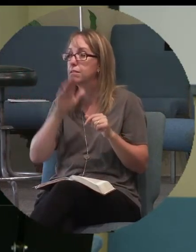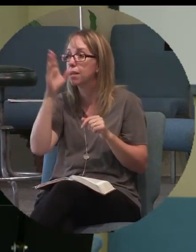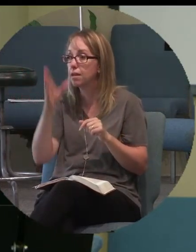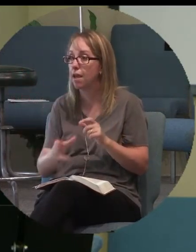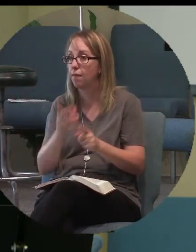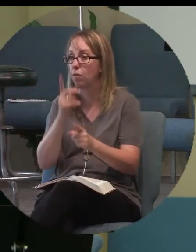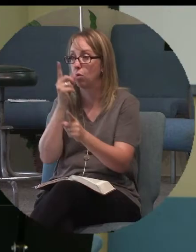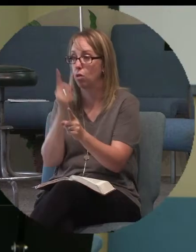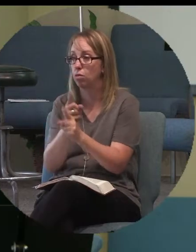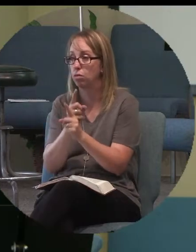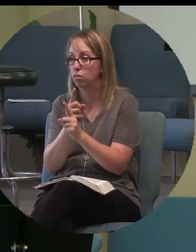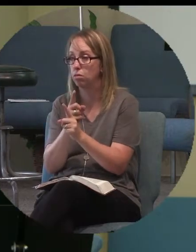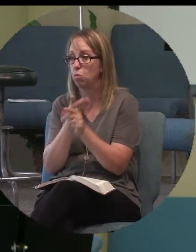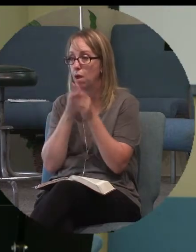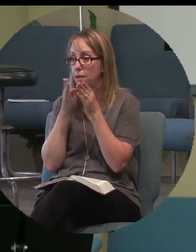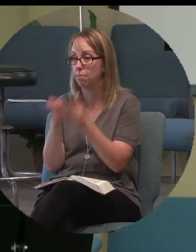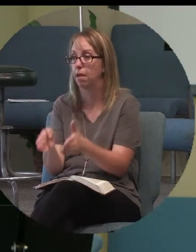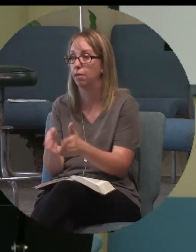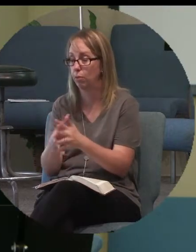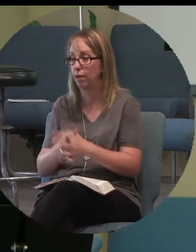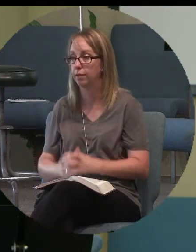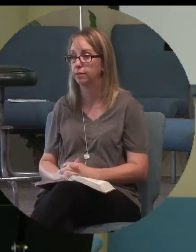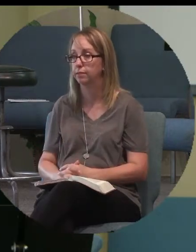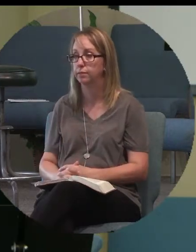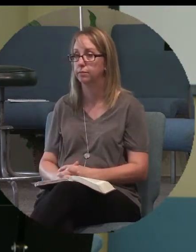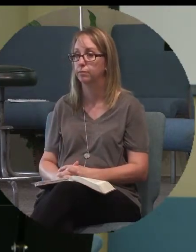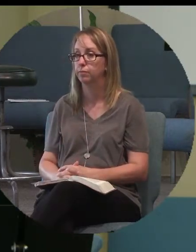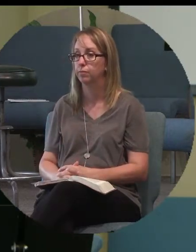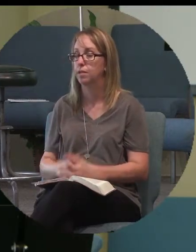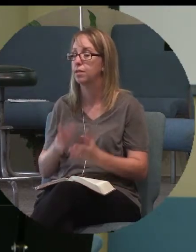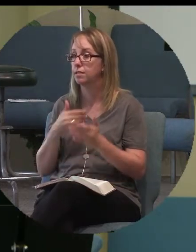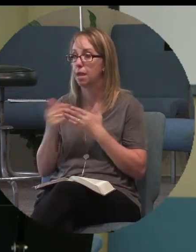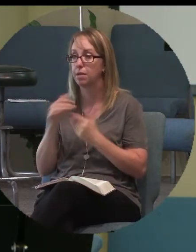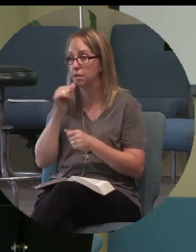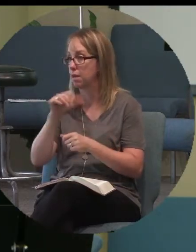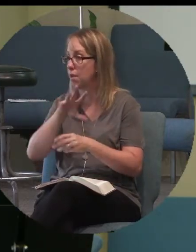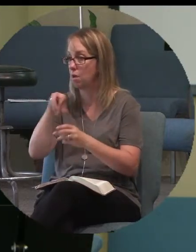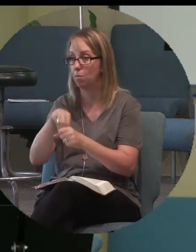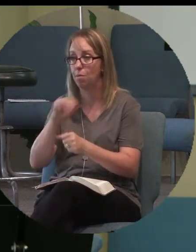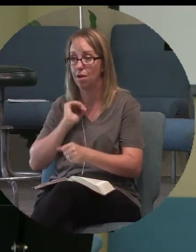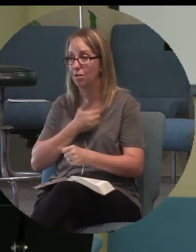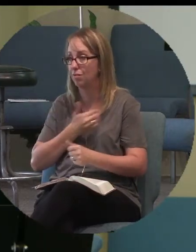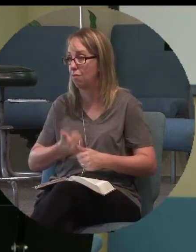right pathway. Doesn't mean it's not part of our life.